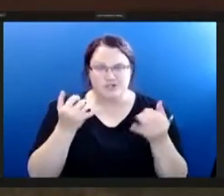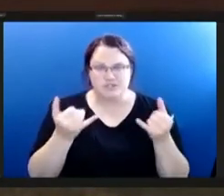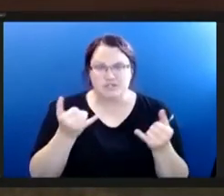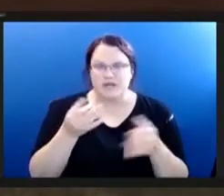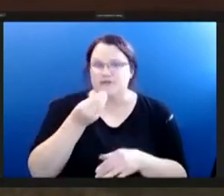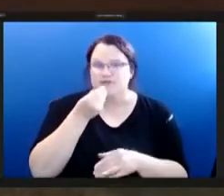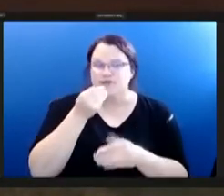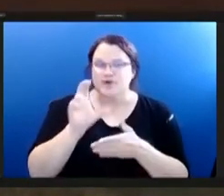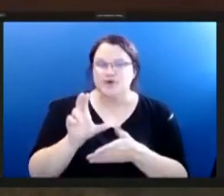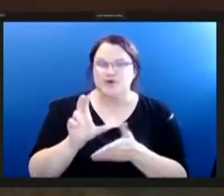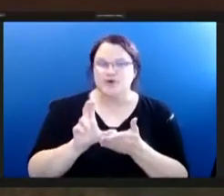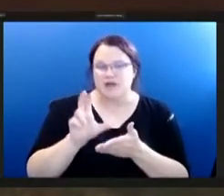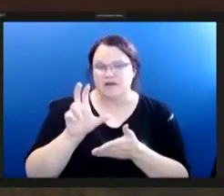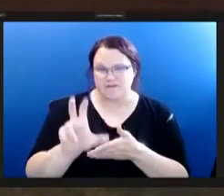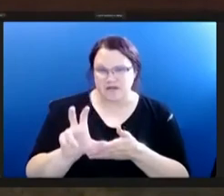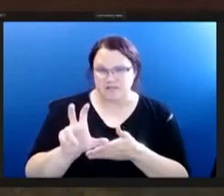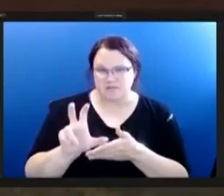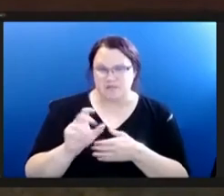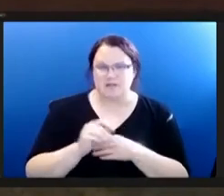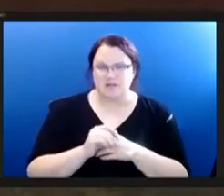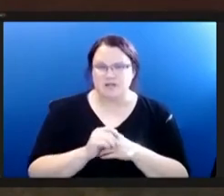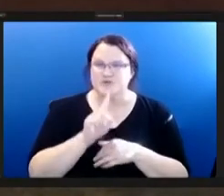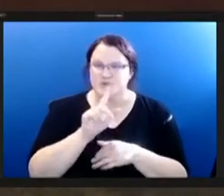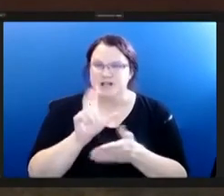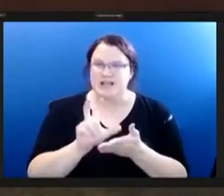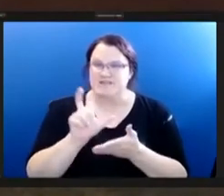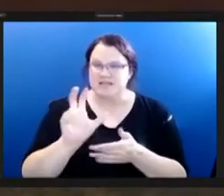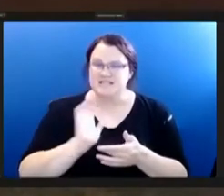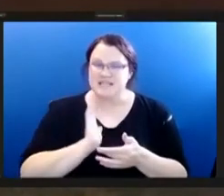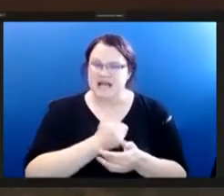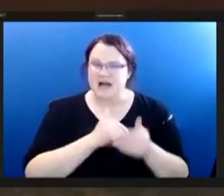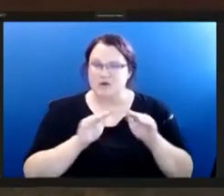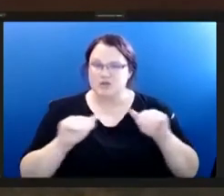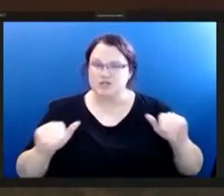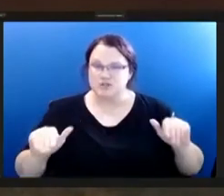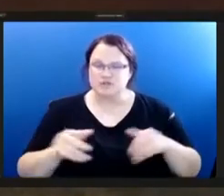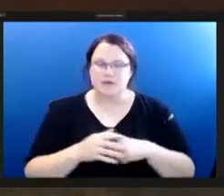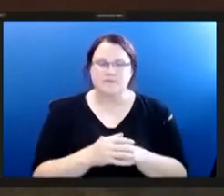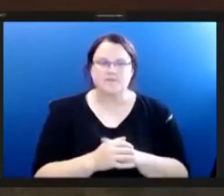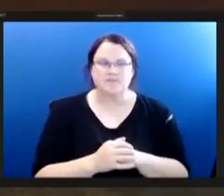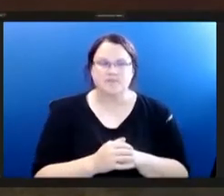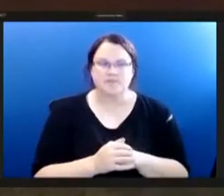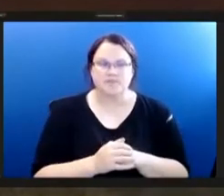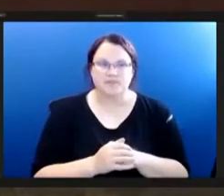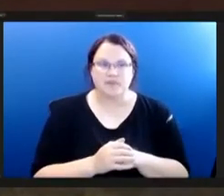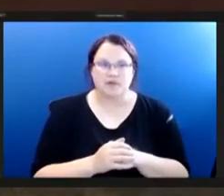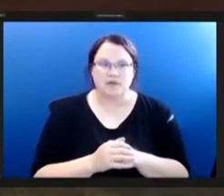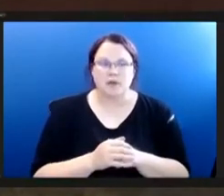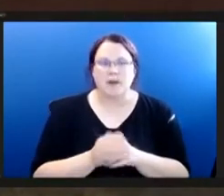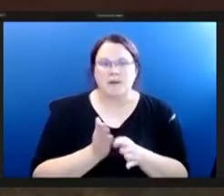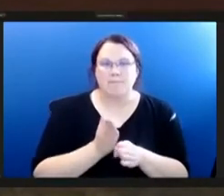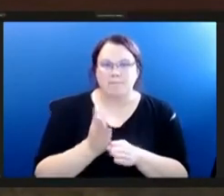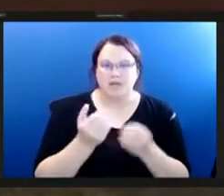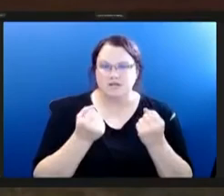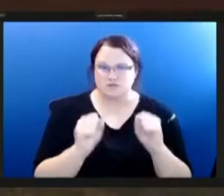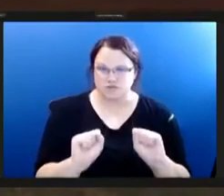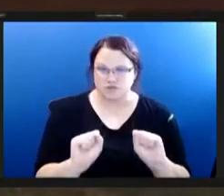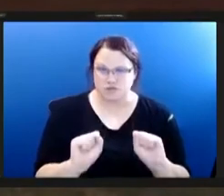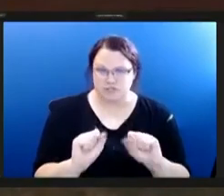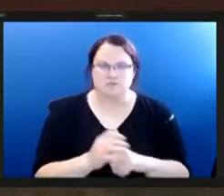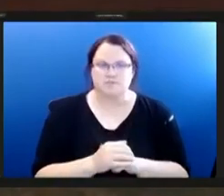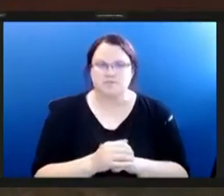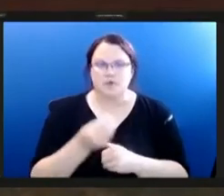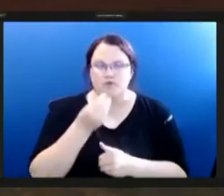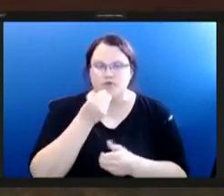investing in our kids that it is investing in our main streets that food investment